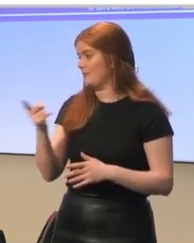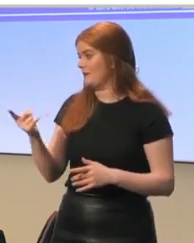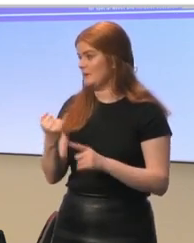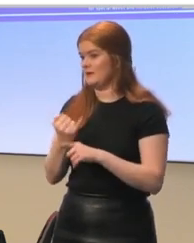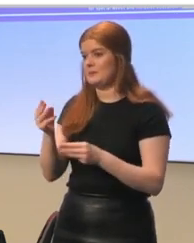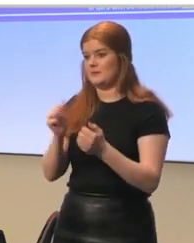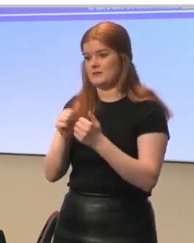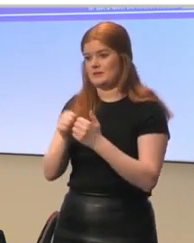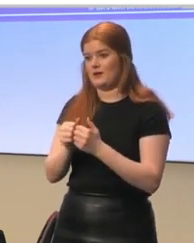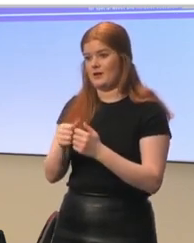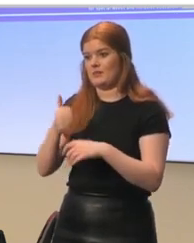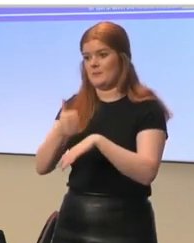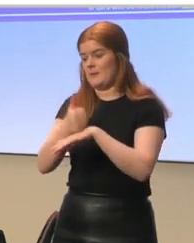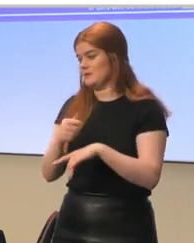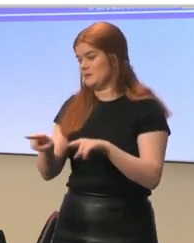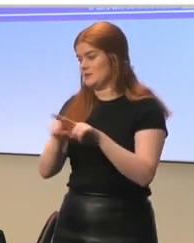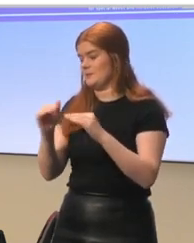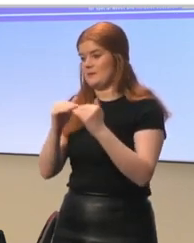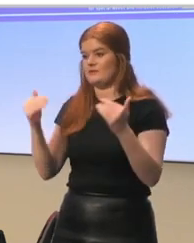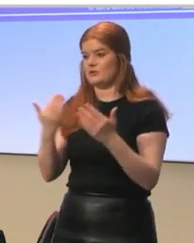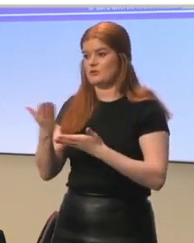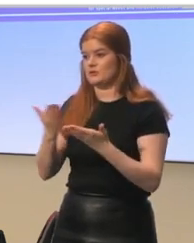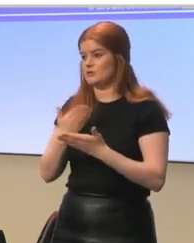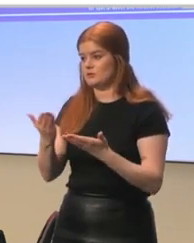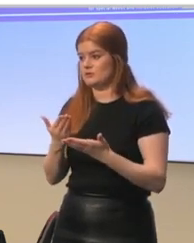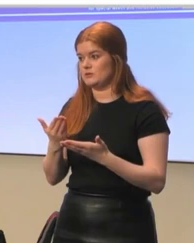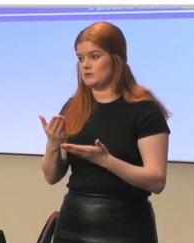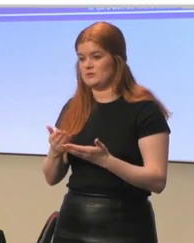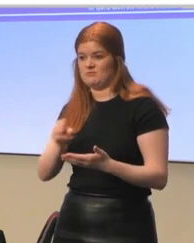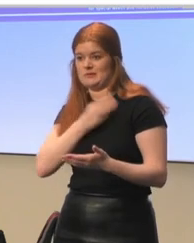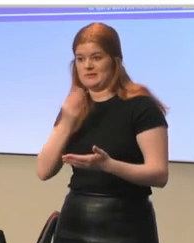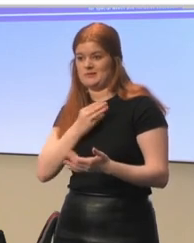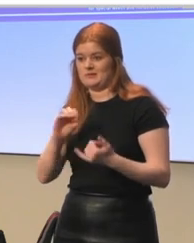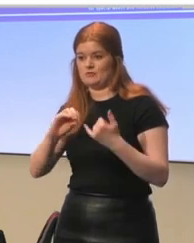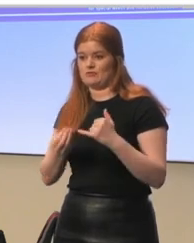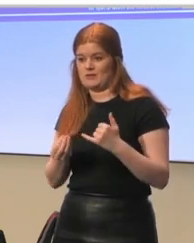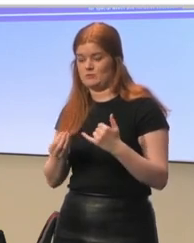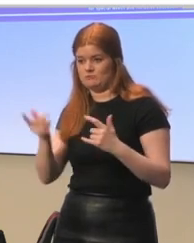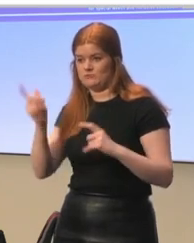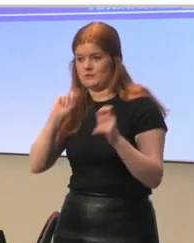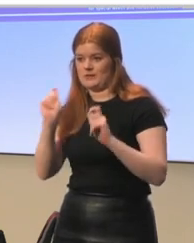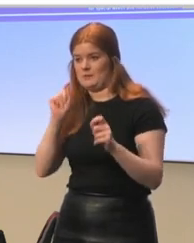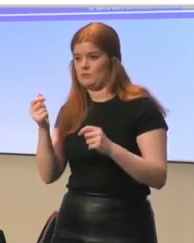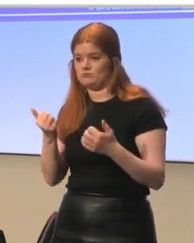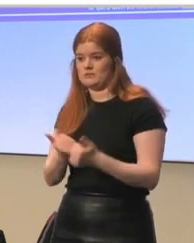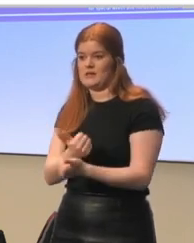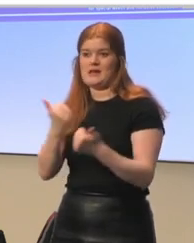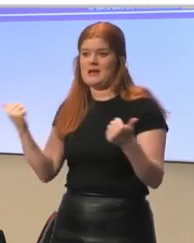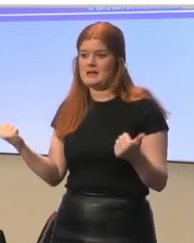meeting, on the basis of the same level discussions, please try to think about any